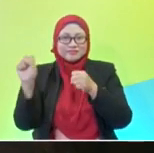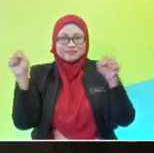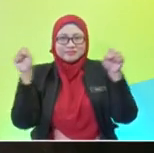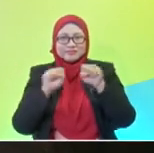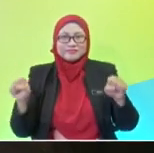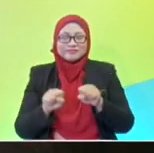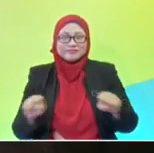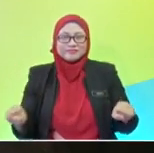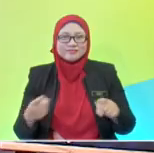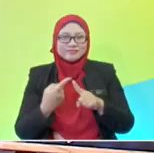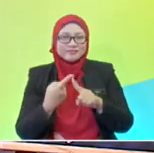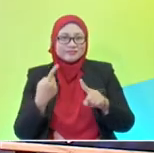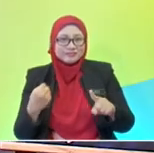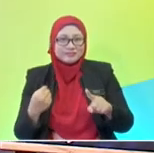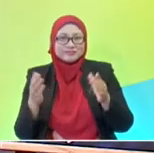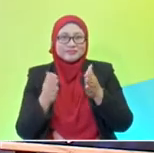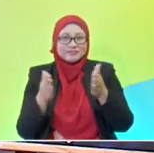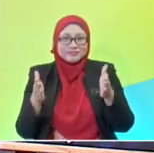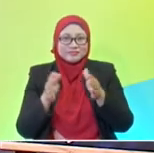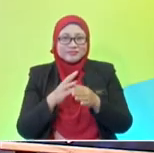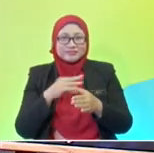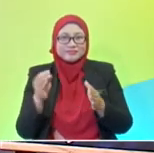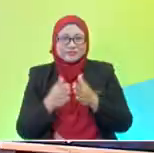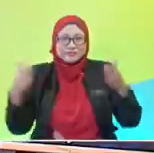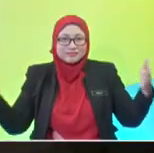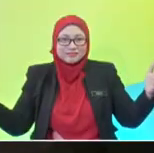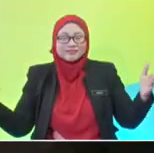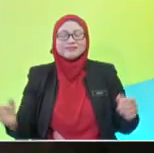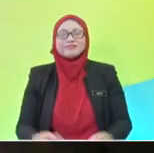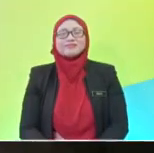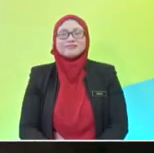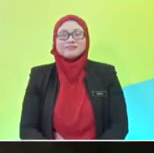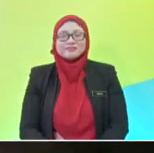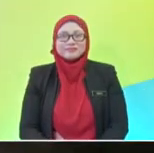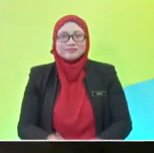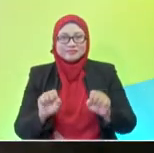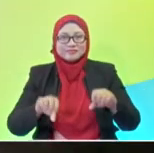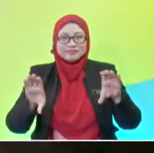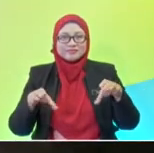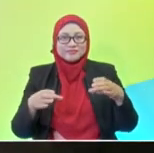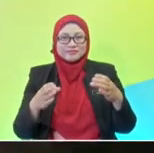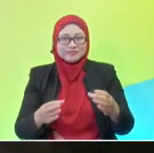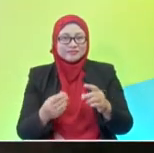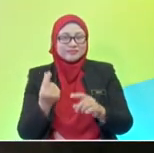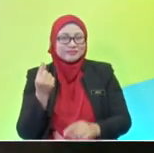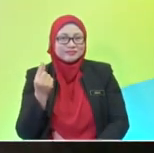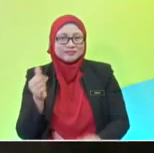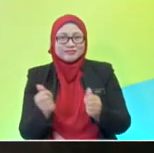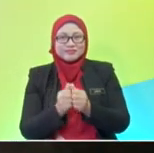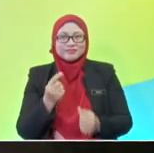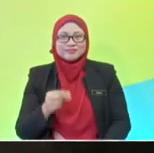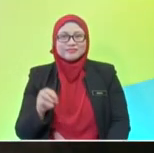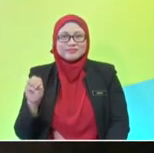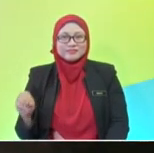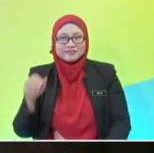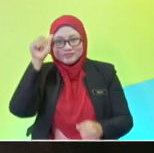one. Exactly. But we get to know more about that later, right, Madam Ina? Yes. What about Shall we do a little recap with the pupils? I think we should. Okay,